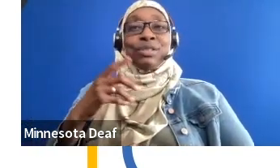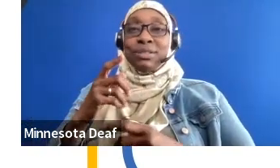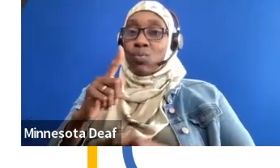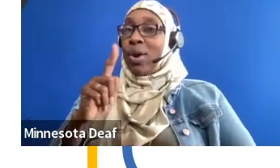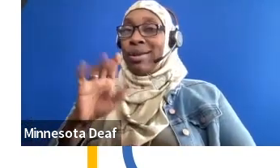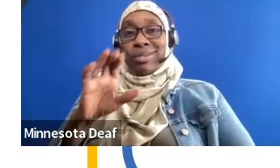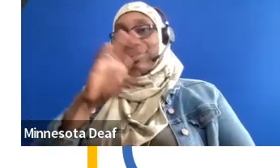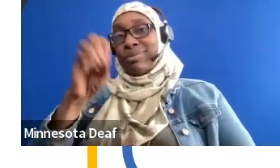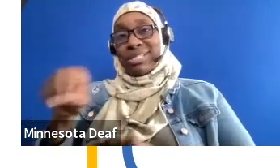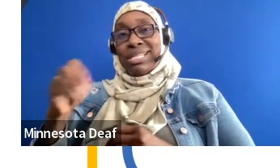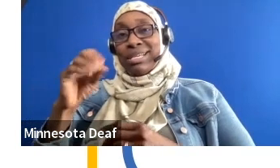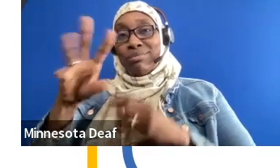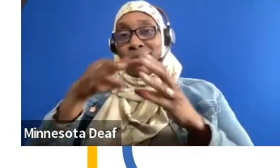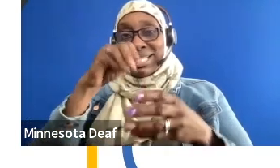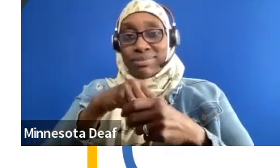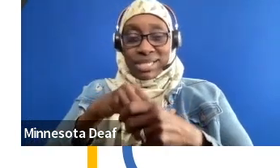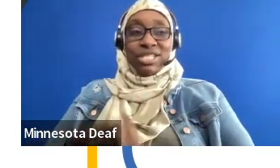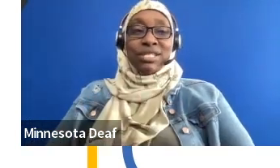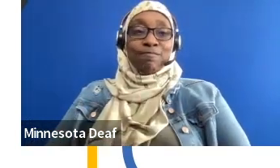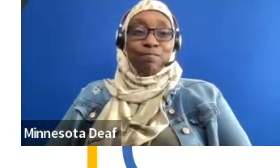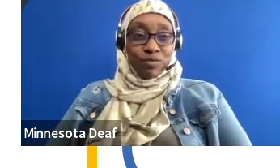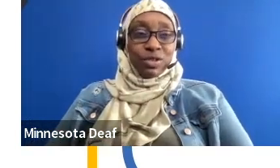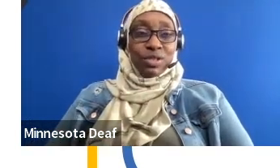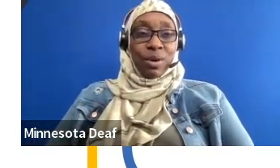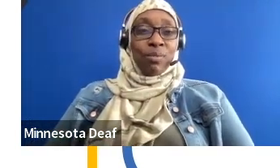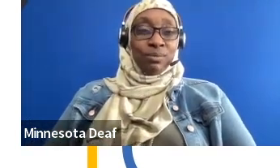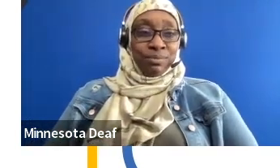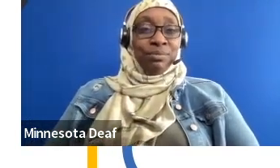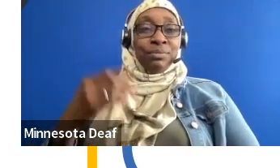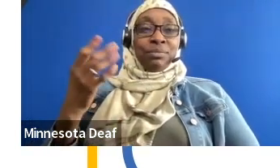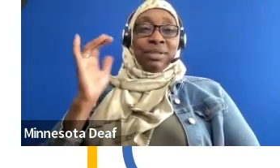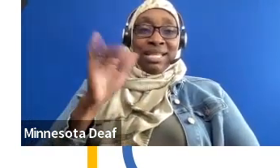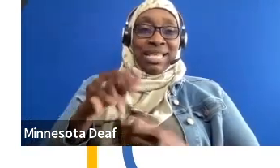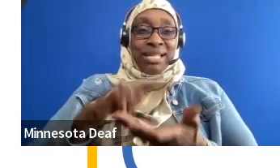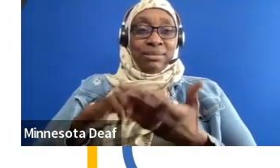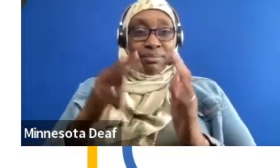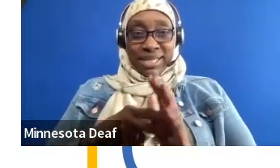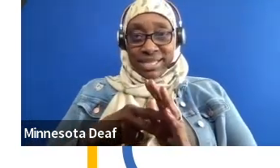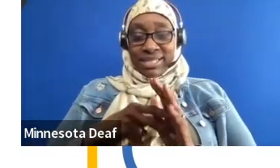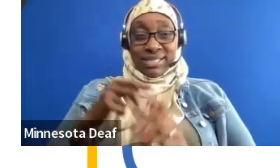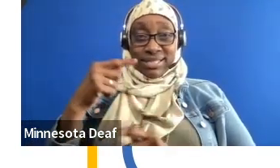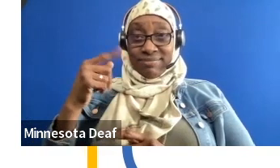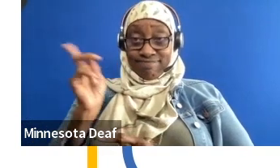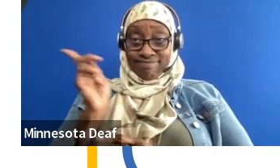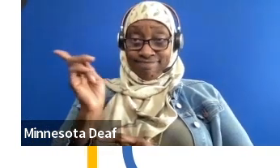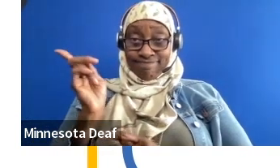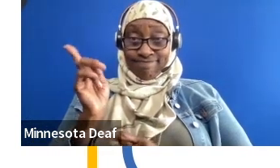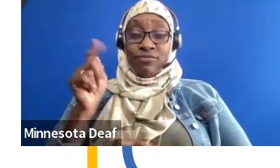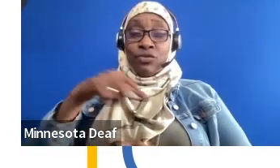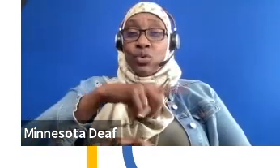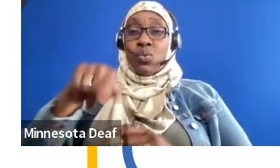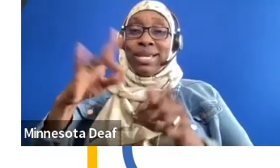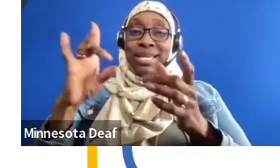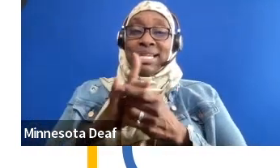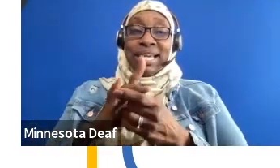partners. That basically means we connected 40, like, job-ready students with internships that align with their